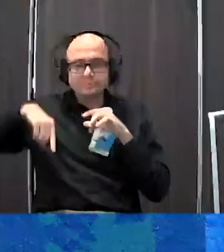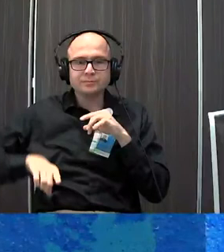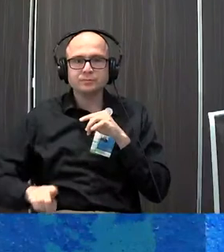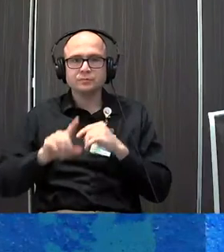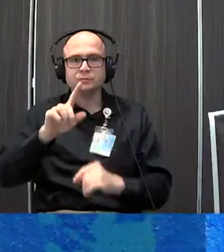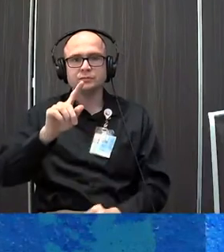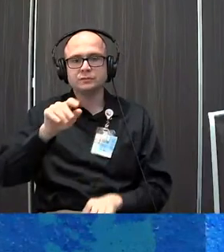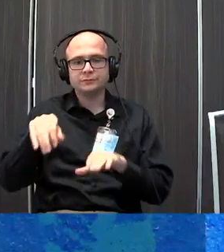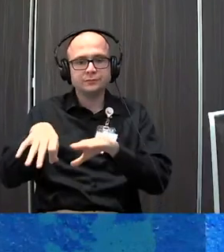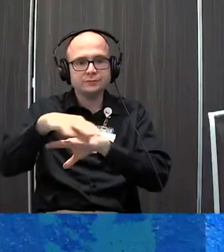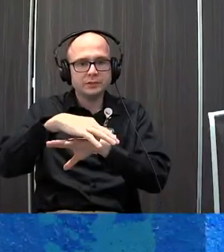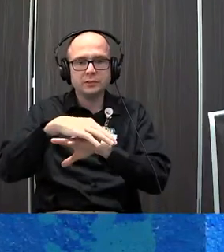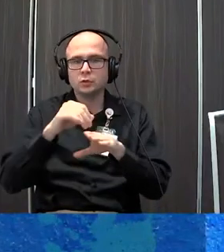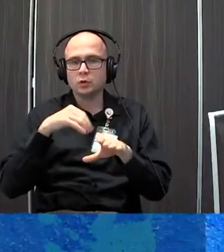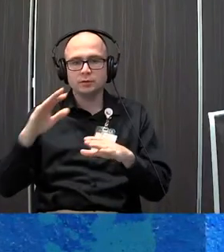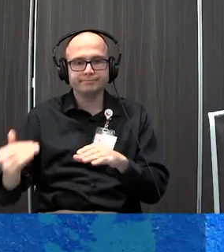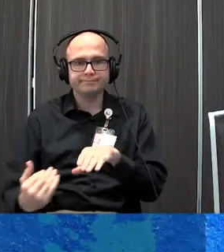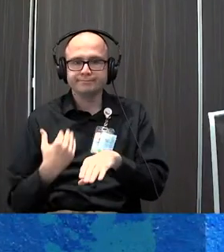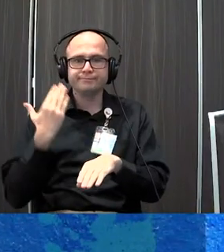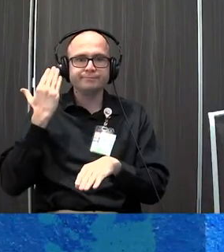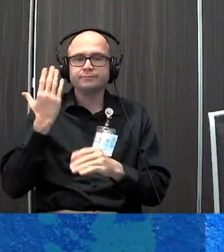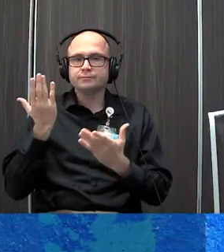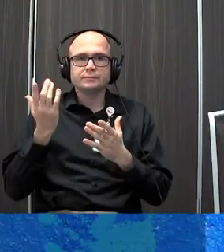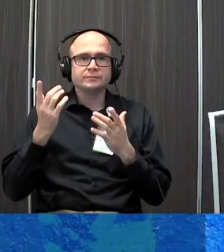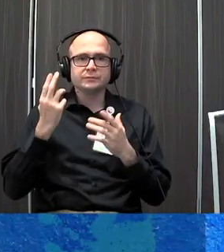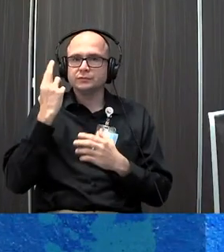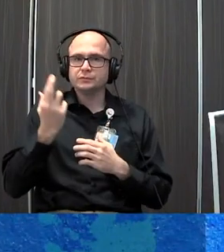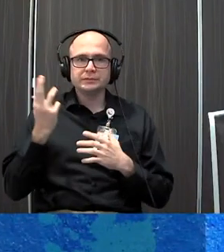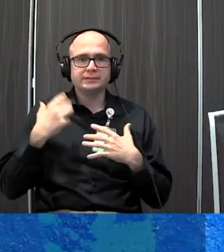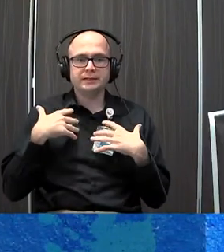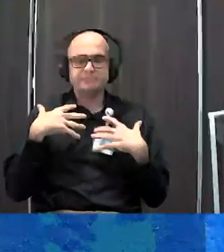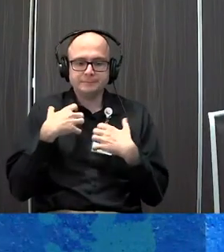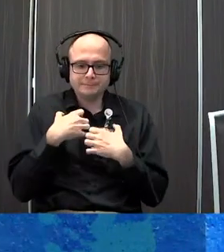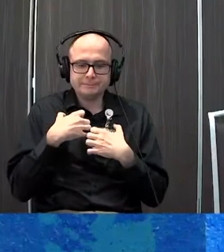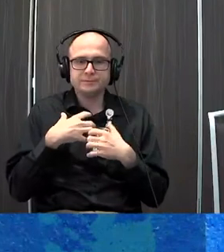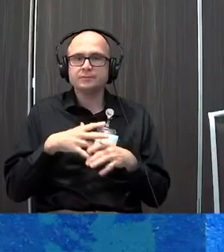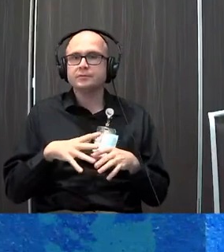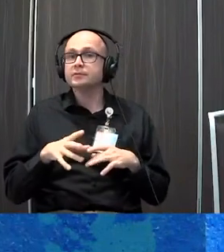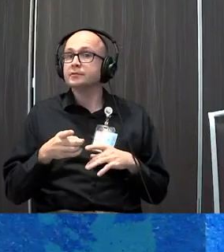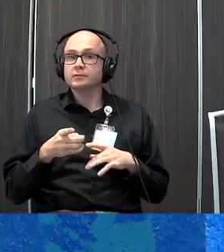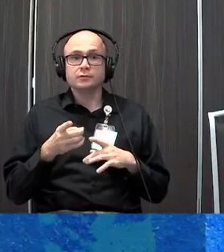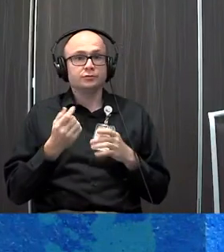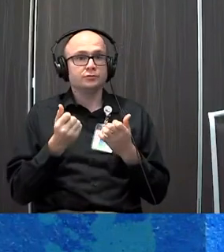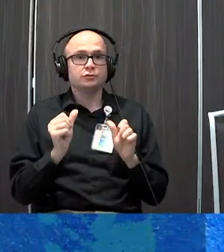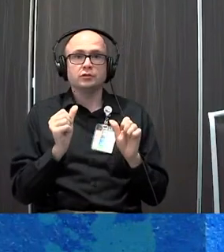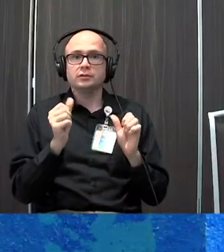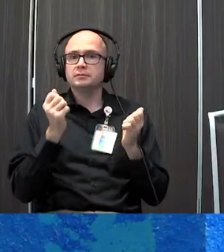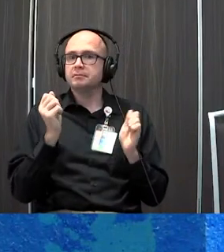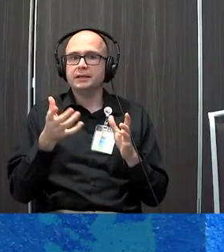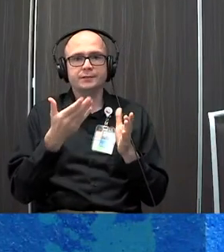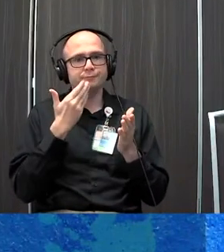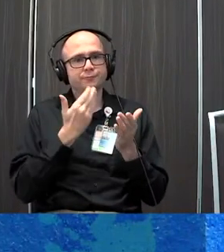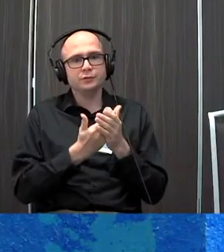your toes all the way up. And sometimes we don't even realize we're holding the tension. Again, I encourage you, if you'd like to try it, there's lots of scripts on